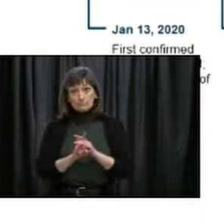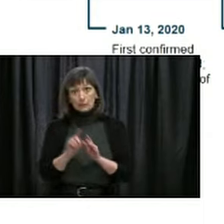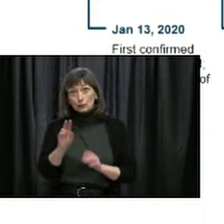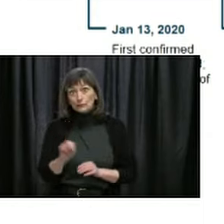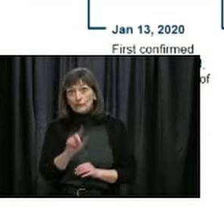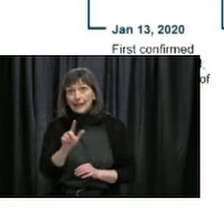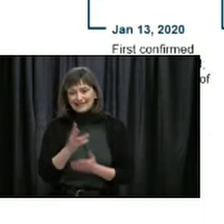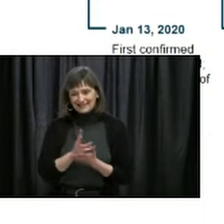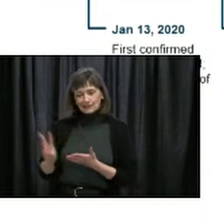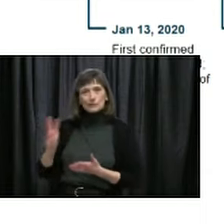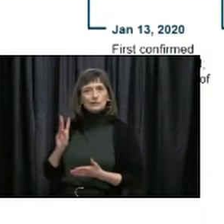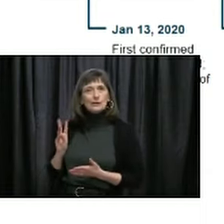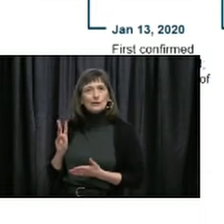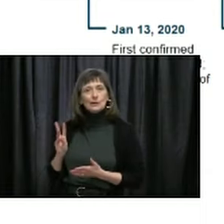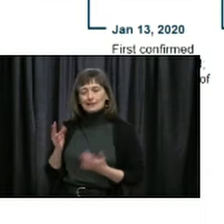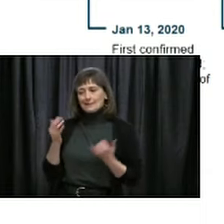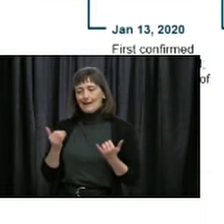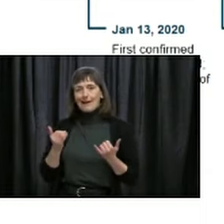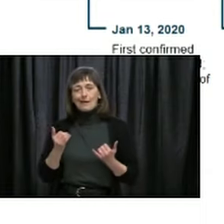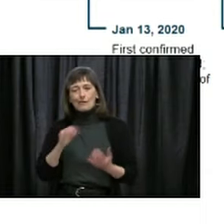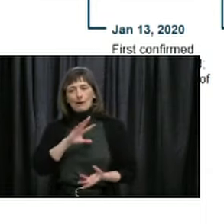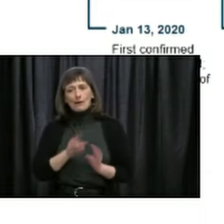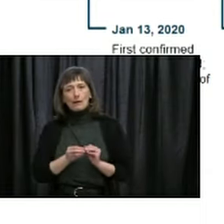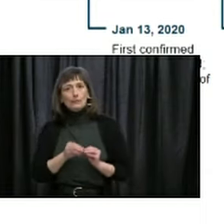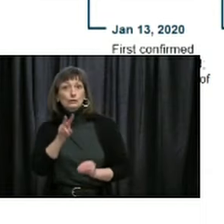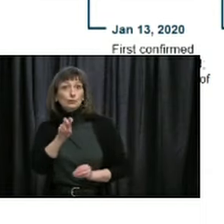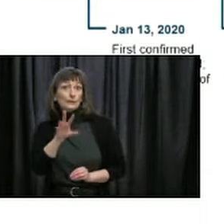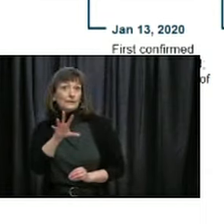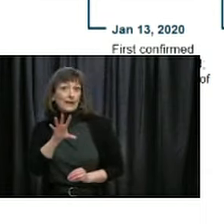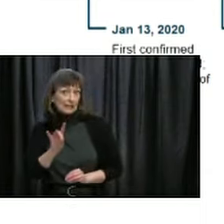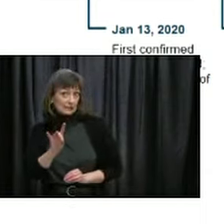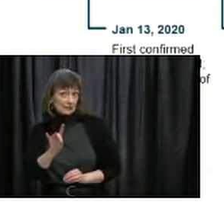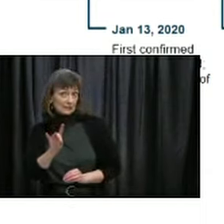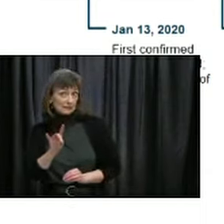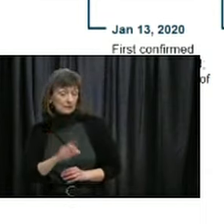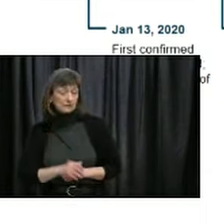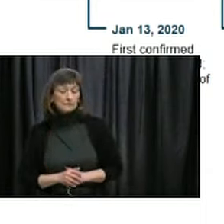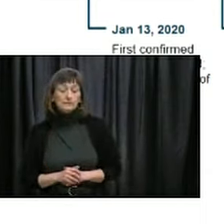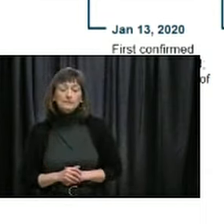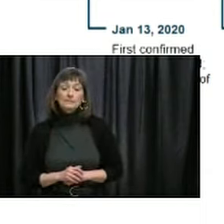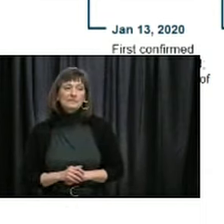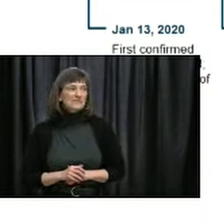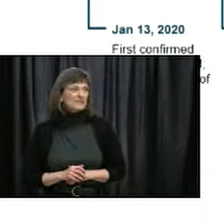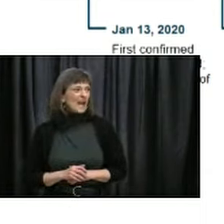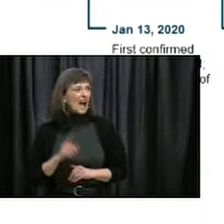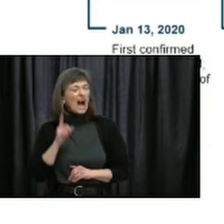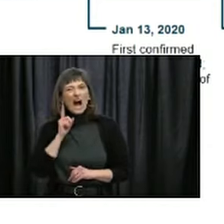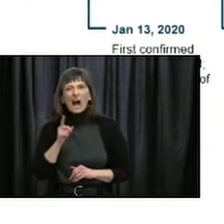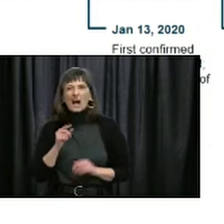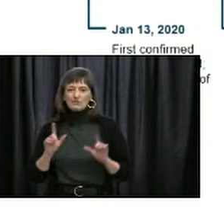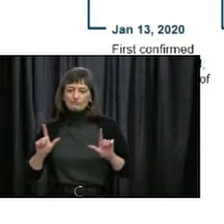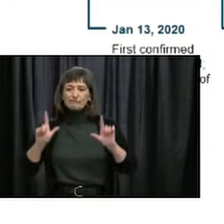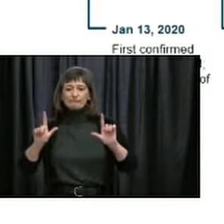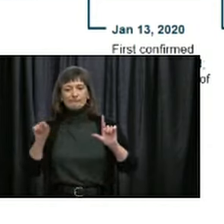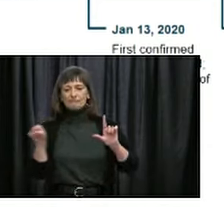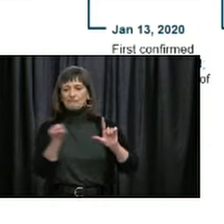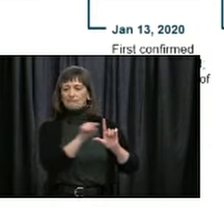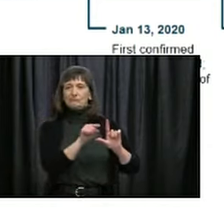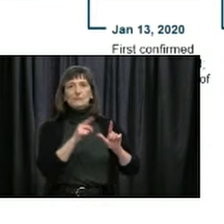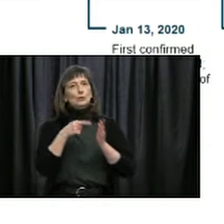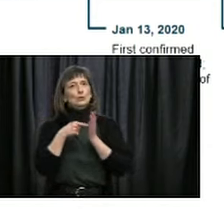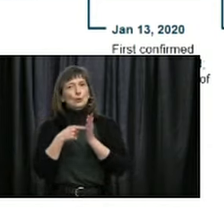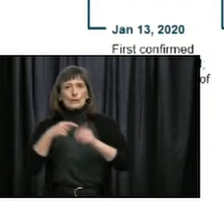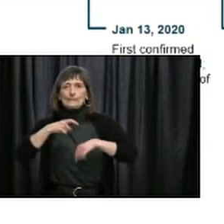today with 258 cases, or as of yesterday. I put this here as a reminder of just how new this virus is.